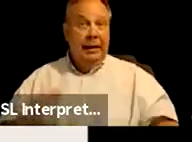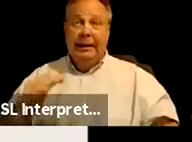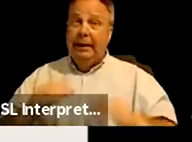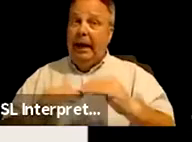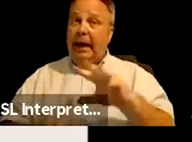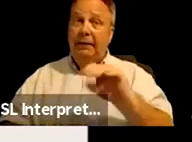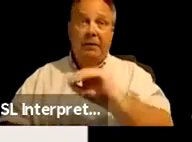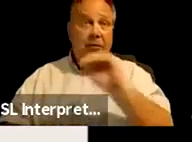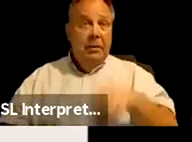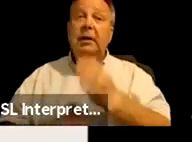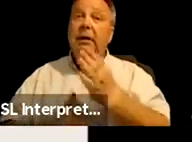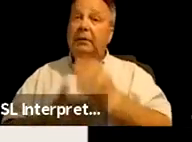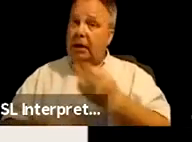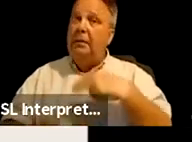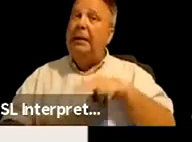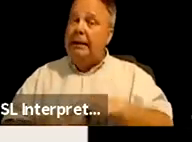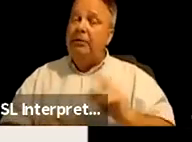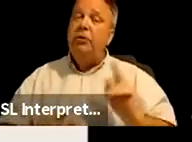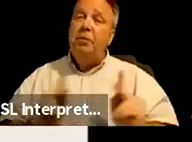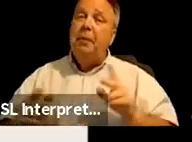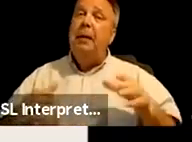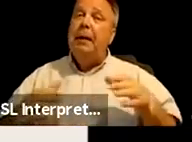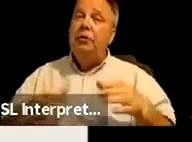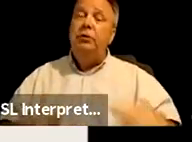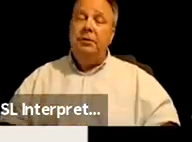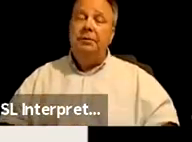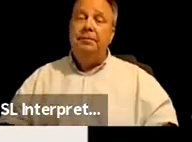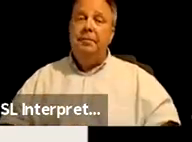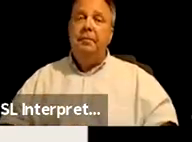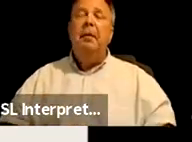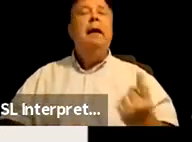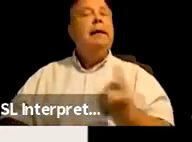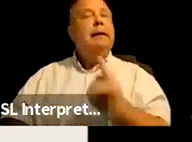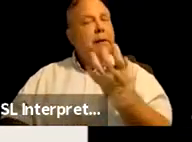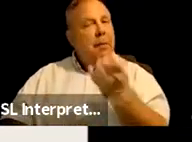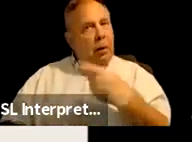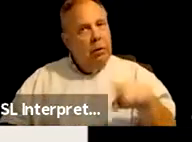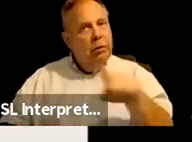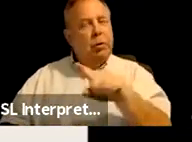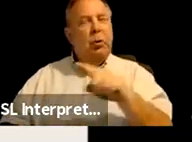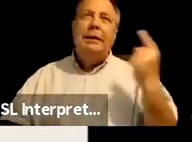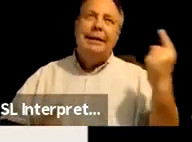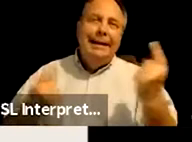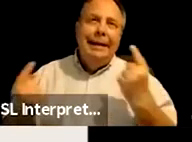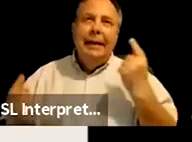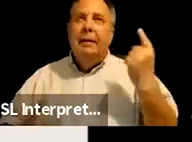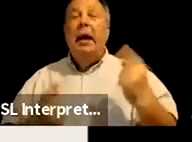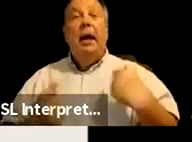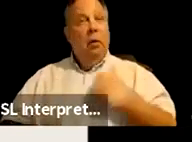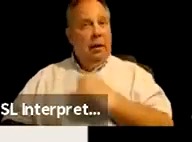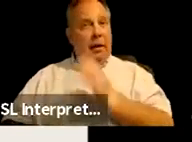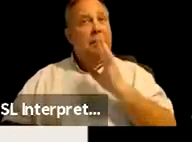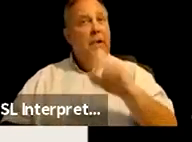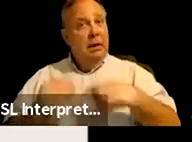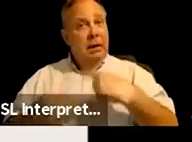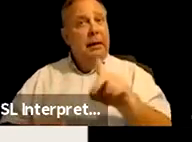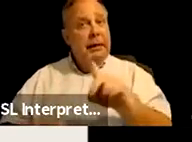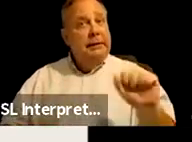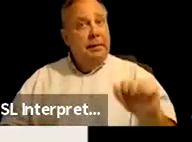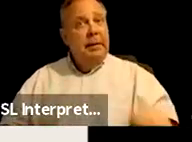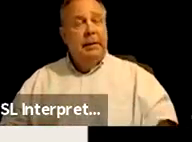some indigenous populations. So something I want you all to think about tonight when I'm talking about disability